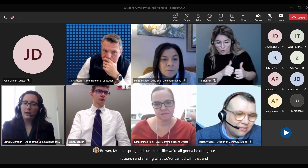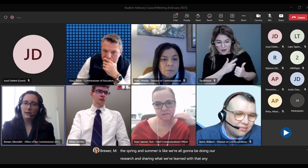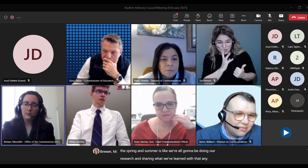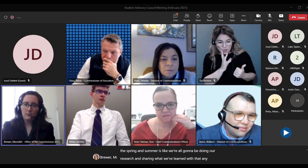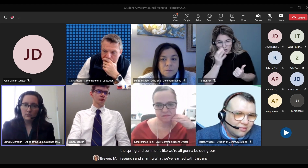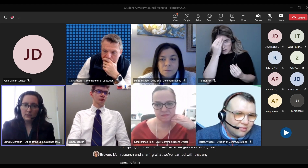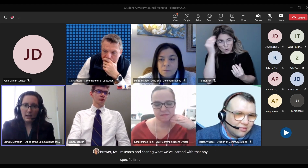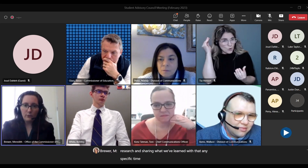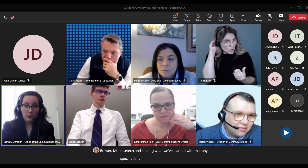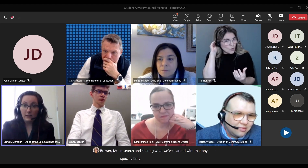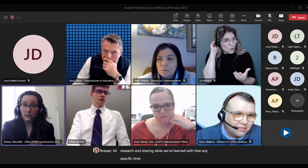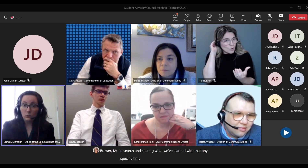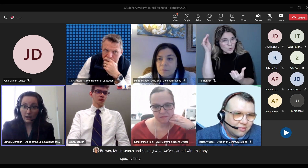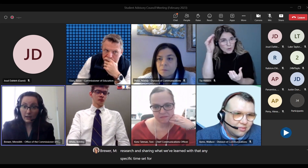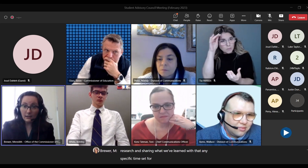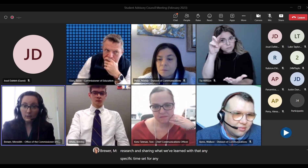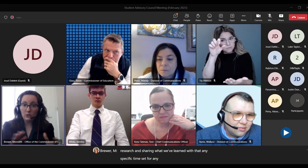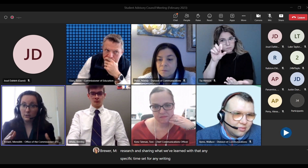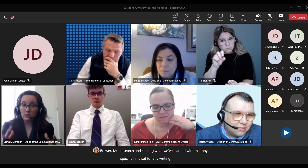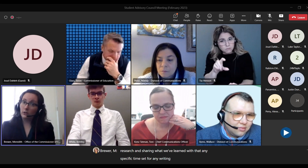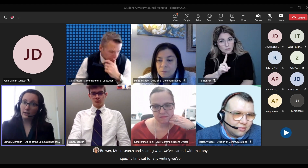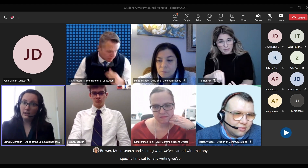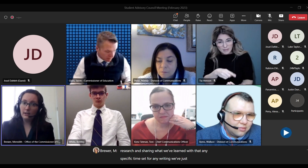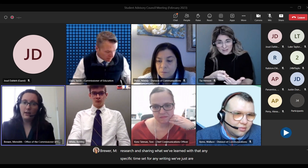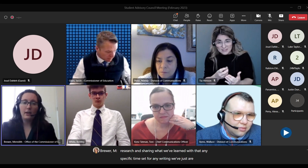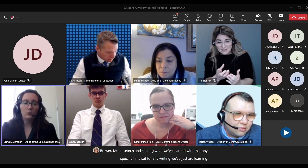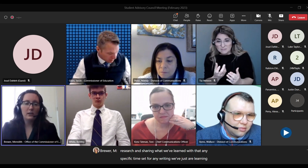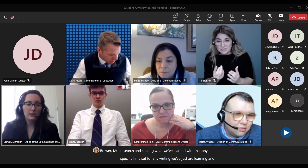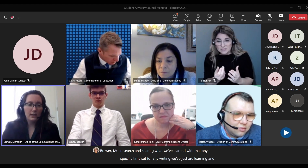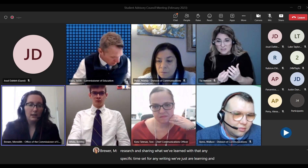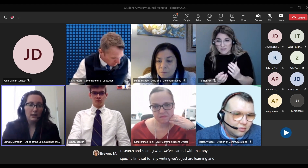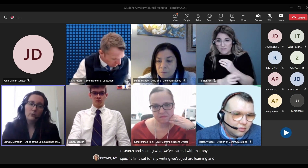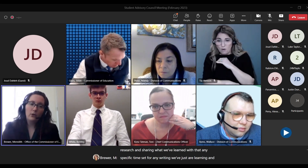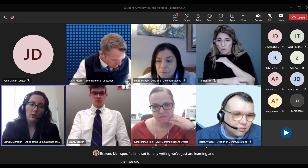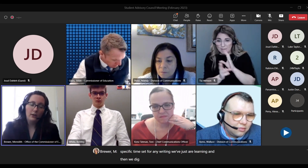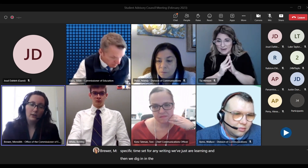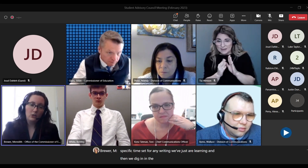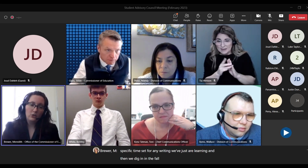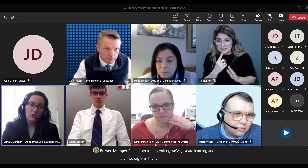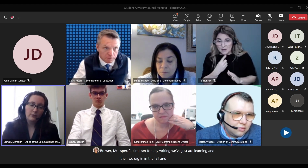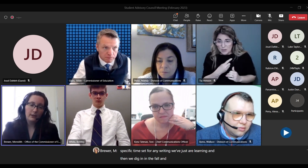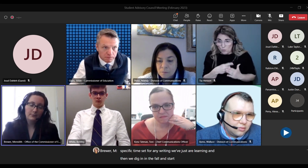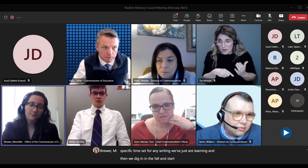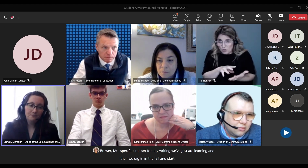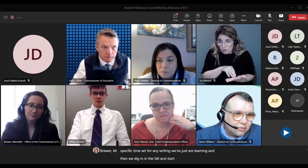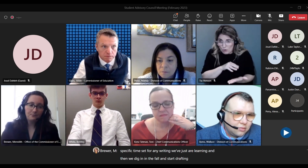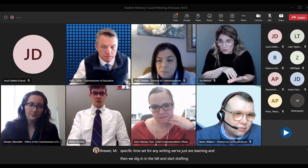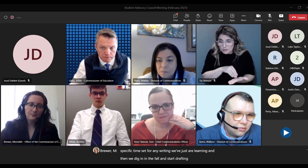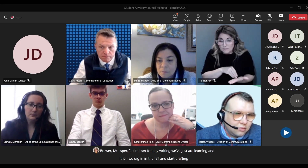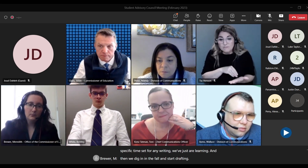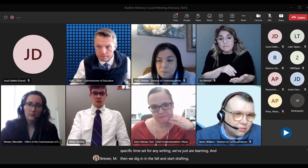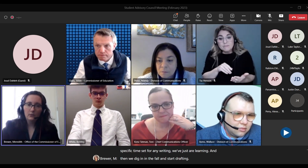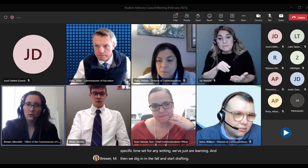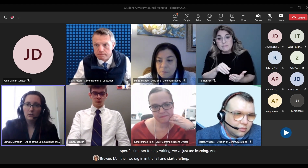time set for any writing we just are learning and then we dig in in the fall and start drafting